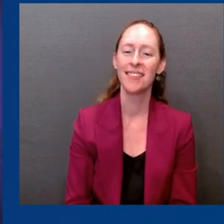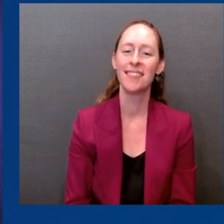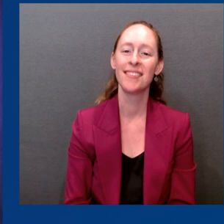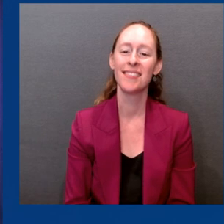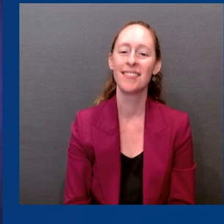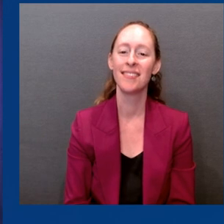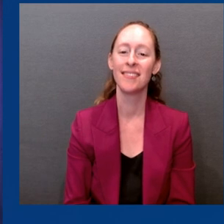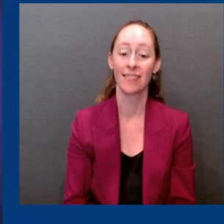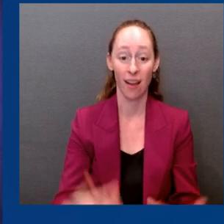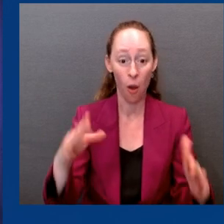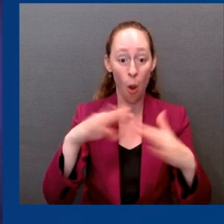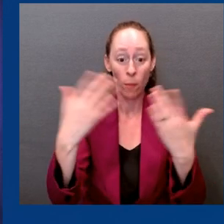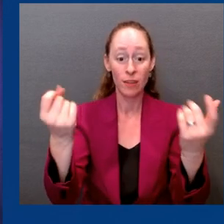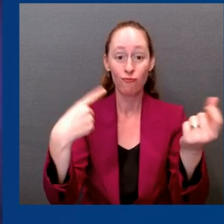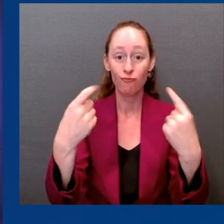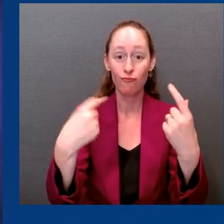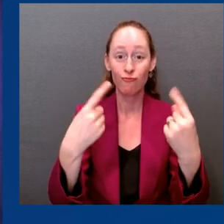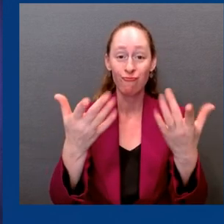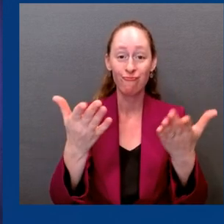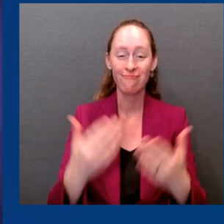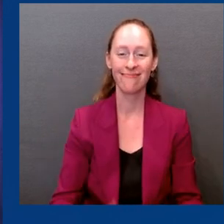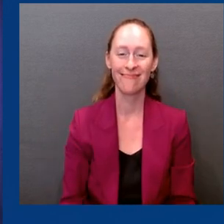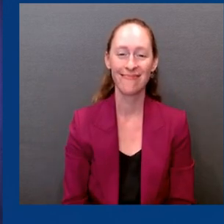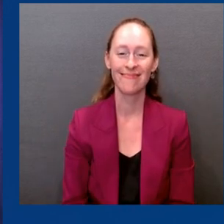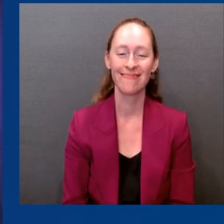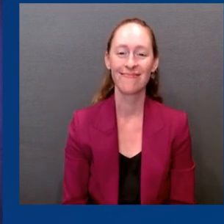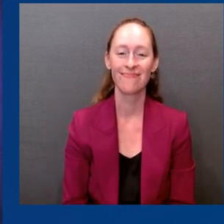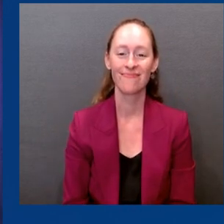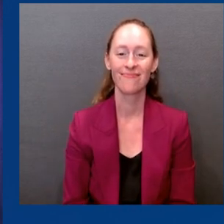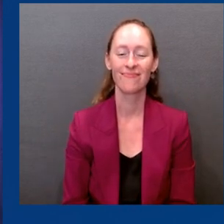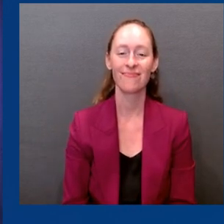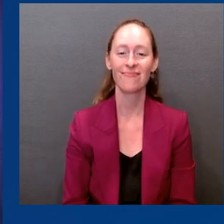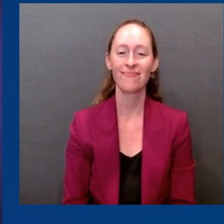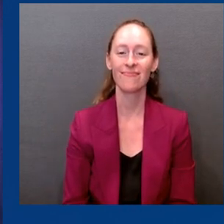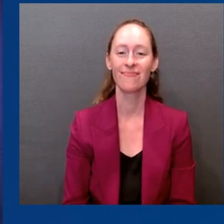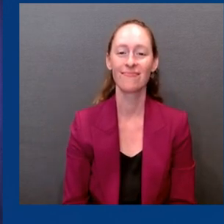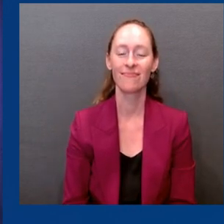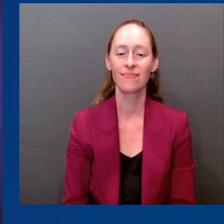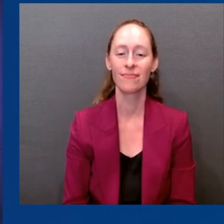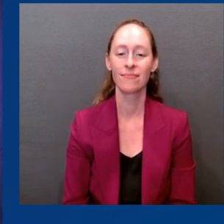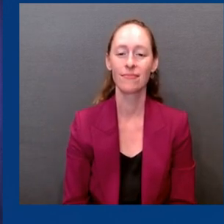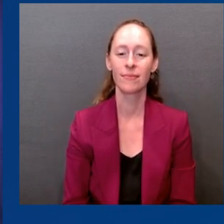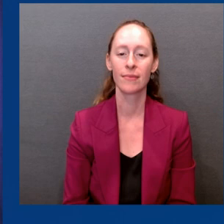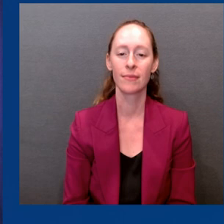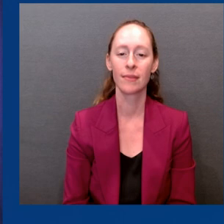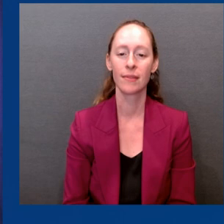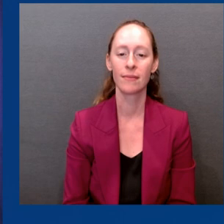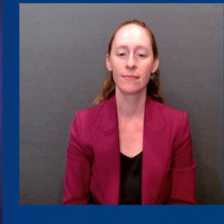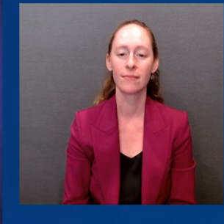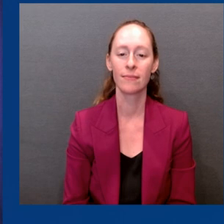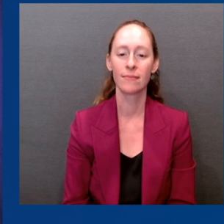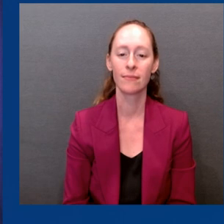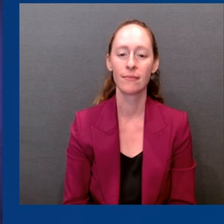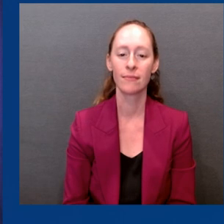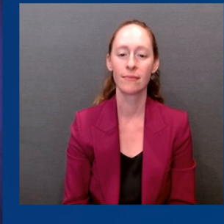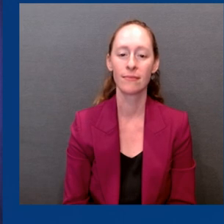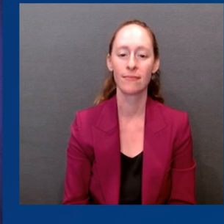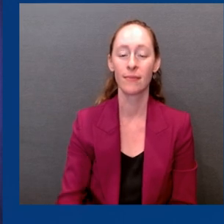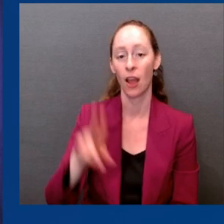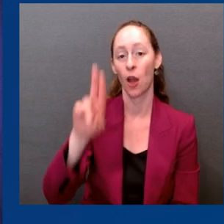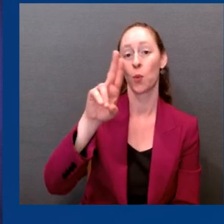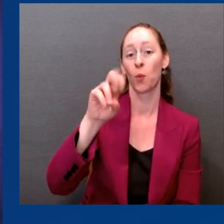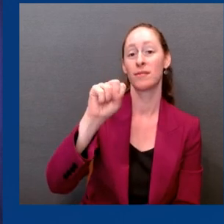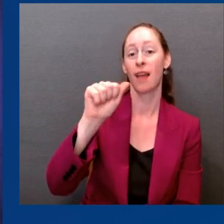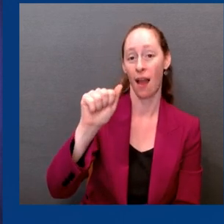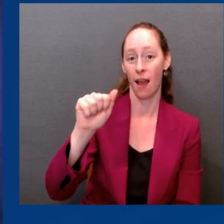Thank you. First, let's go to Adriana Rodriguez at USA Today. Press- Hi, thank you